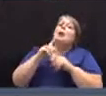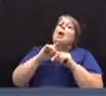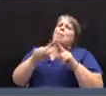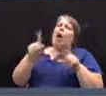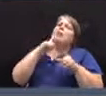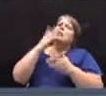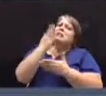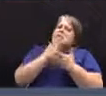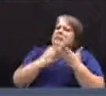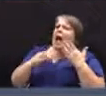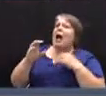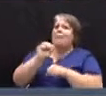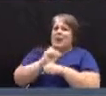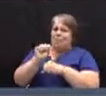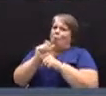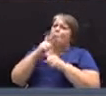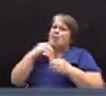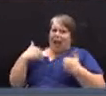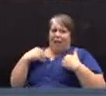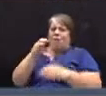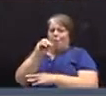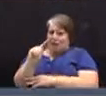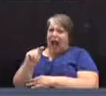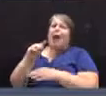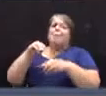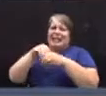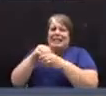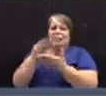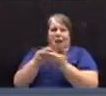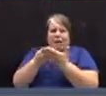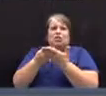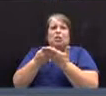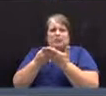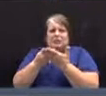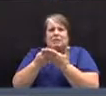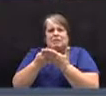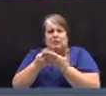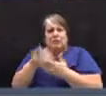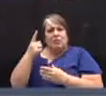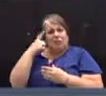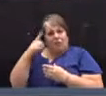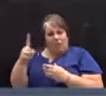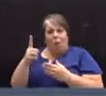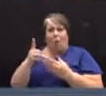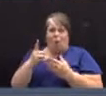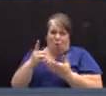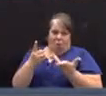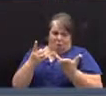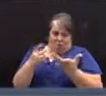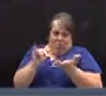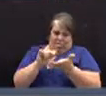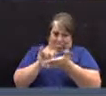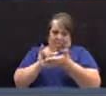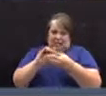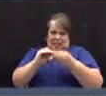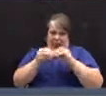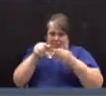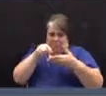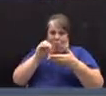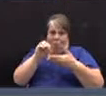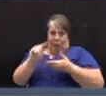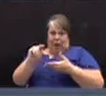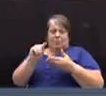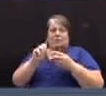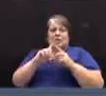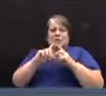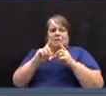overtime that's built into the budget. And these figures that are included in the budget for overtime are essentially the department